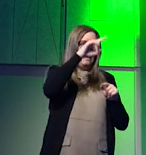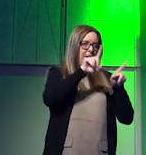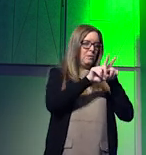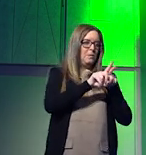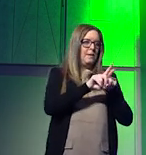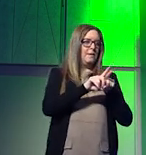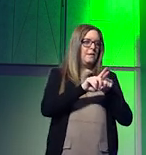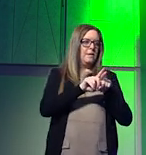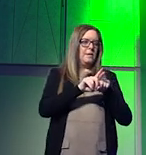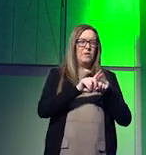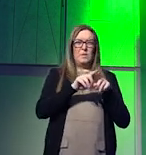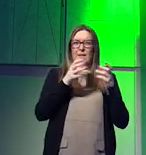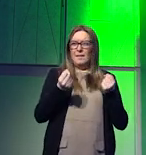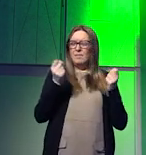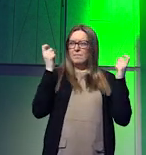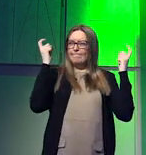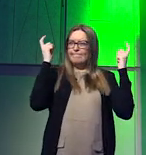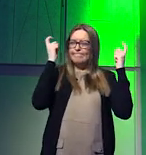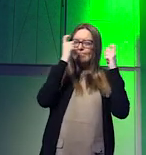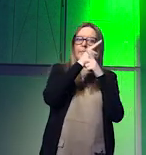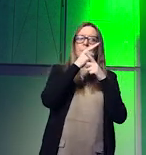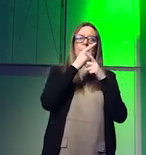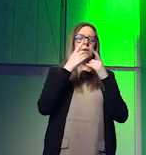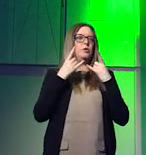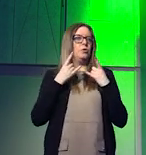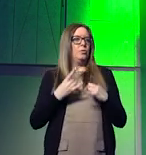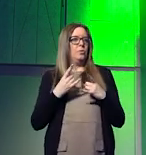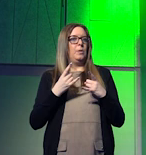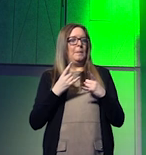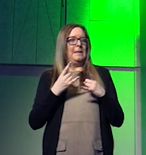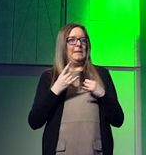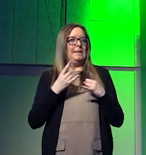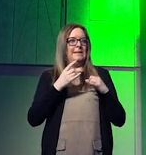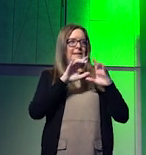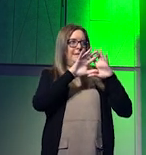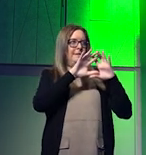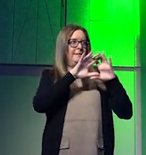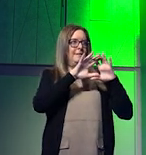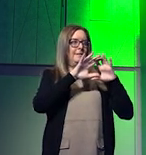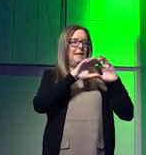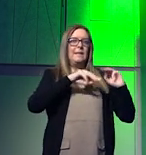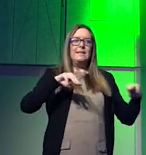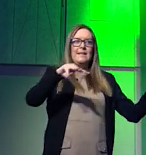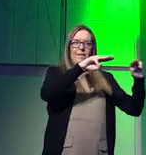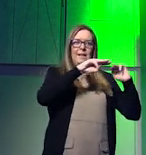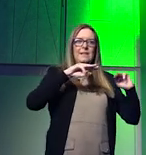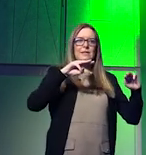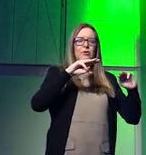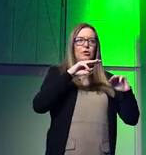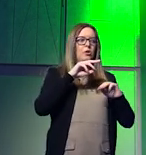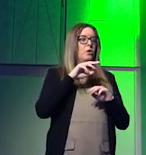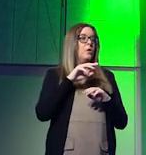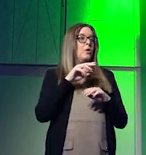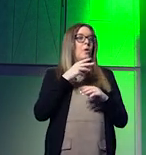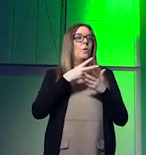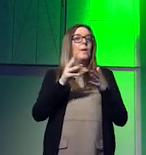of complex human civilizations when we hear about these data